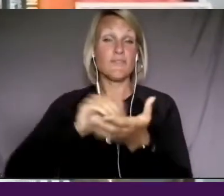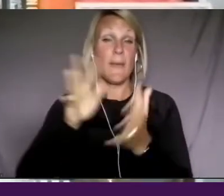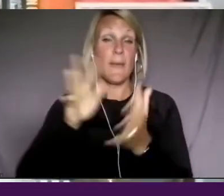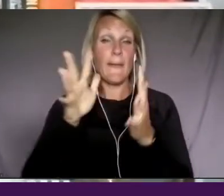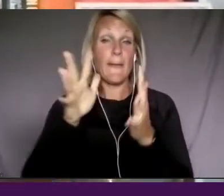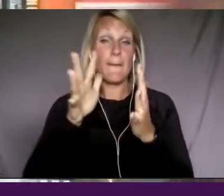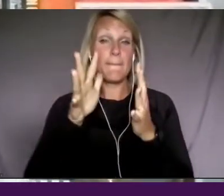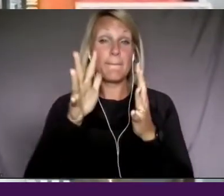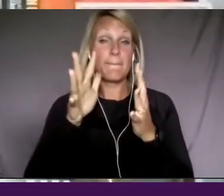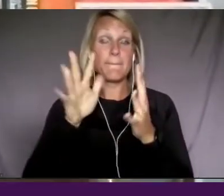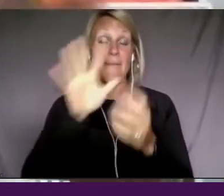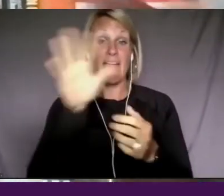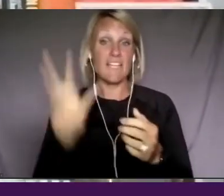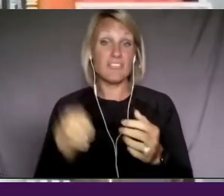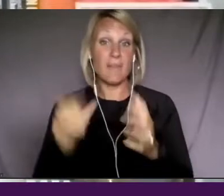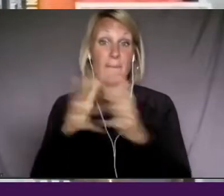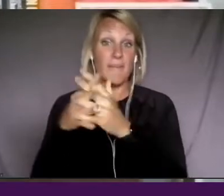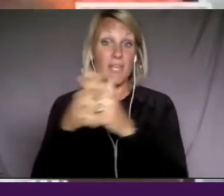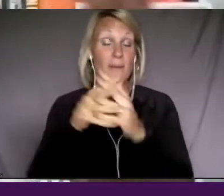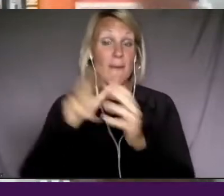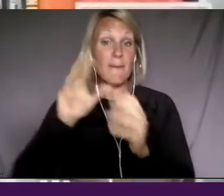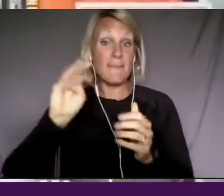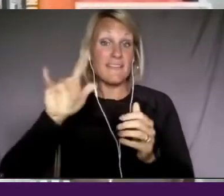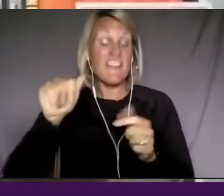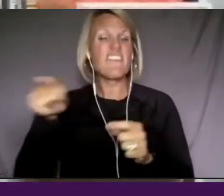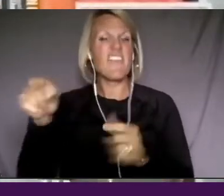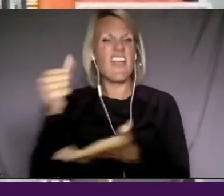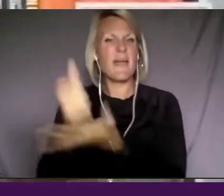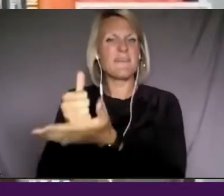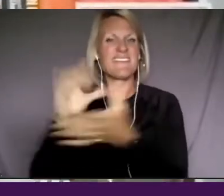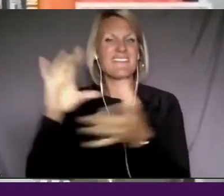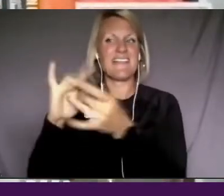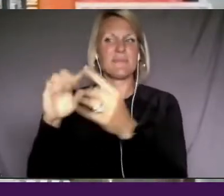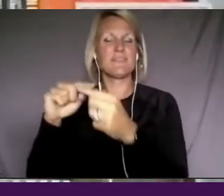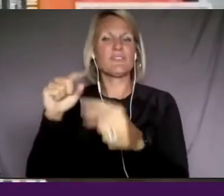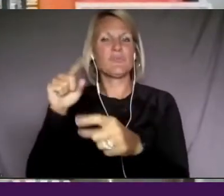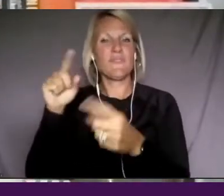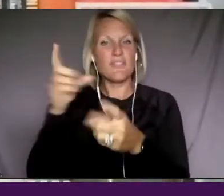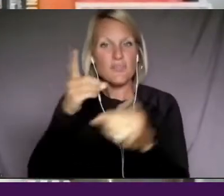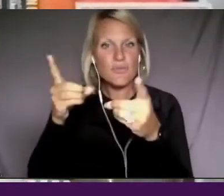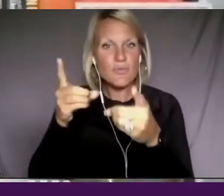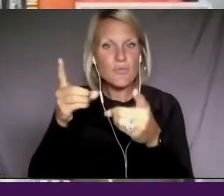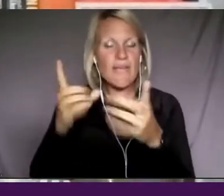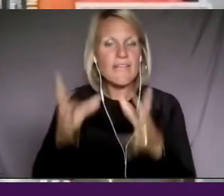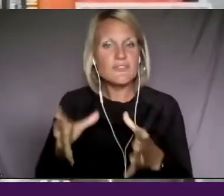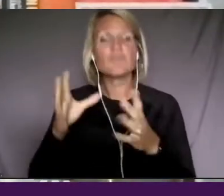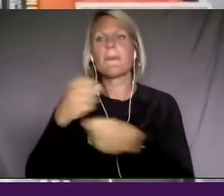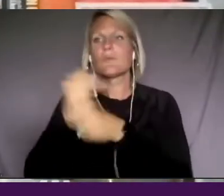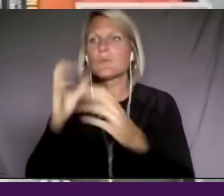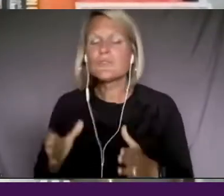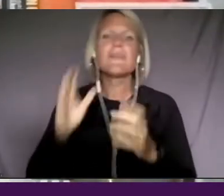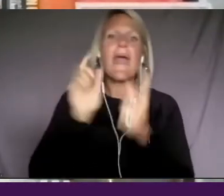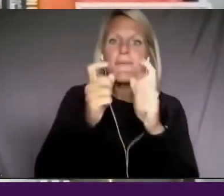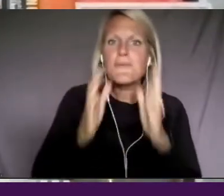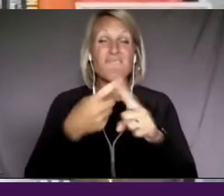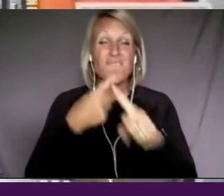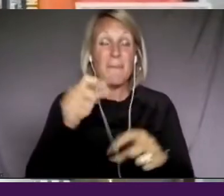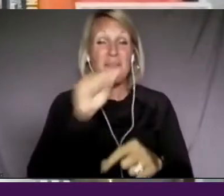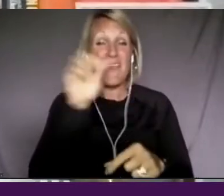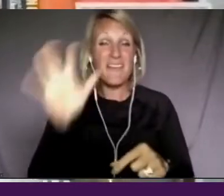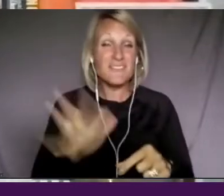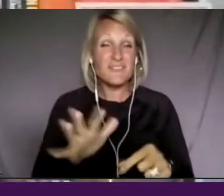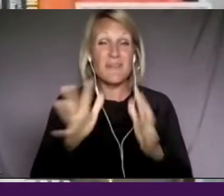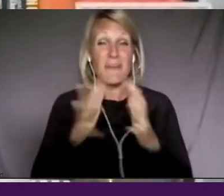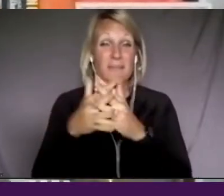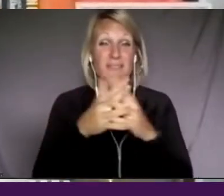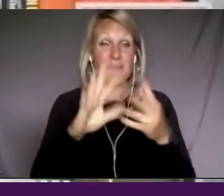connect me with the director, the producer, the editor, the writer, who are all from the Asian American community. Um, we